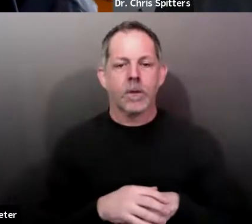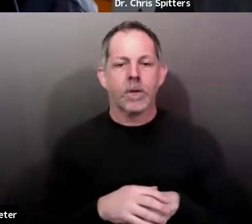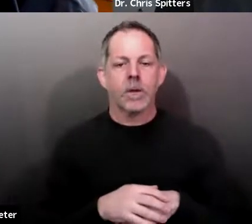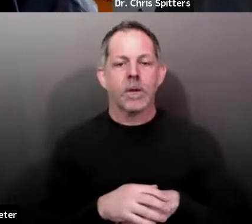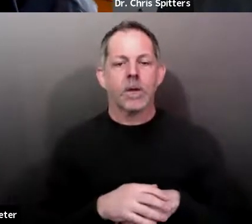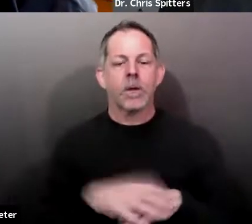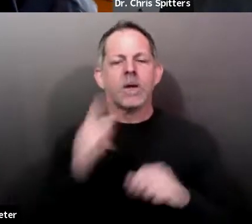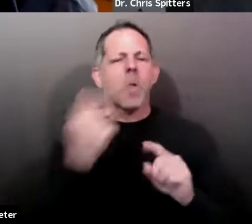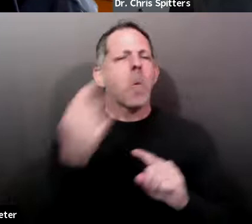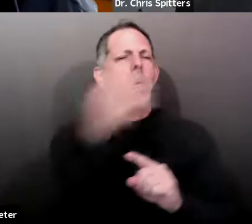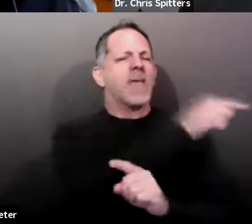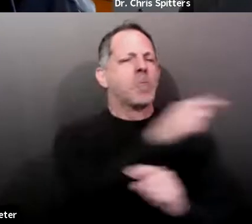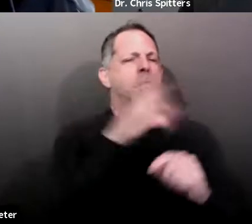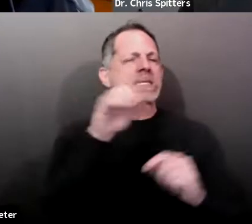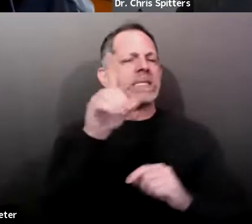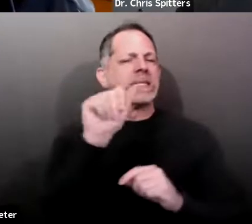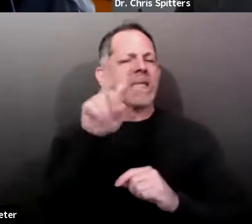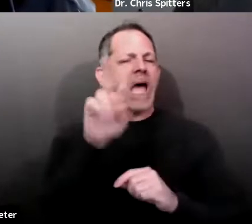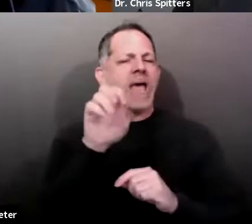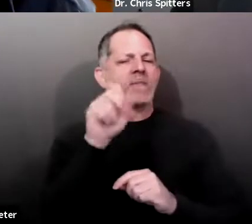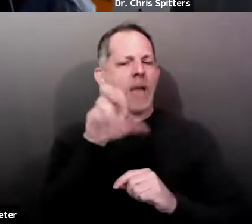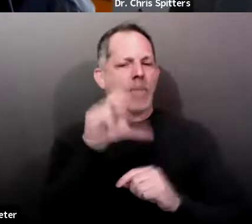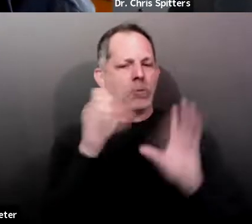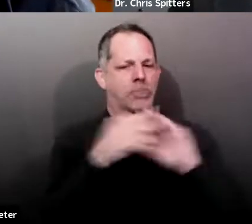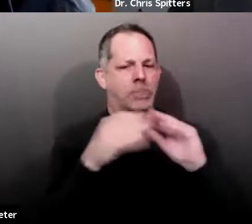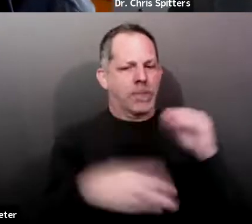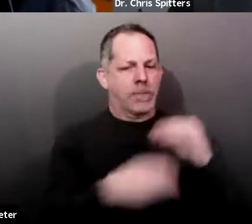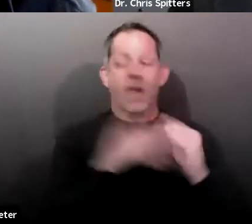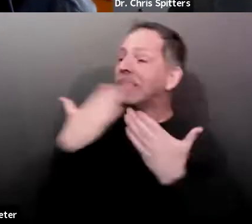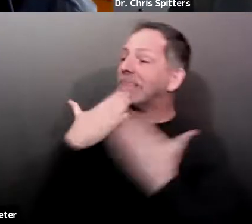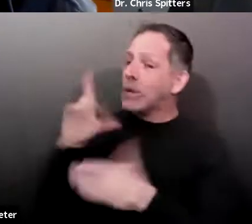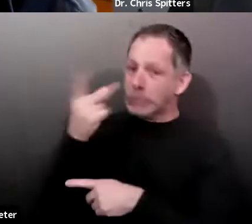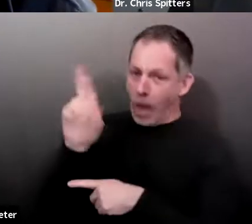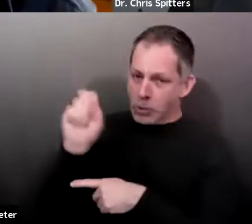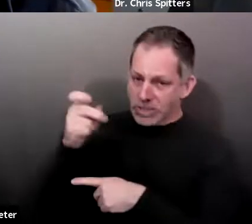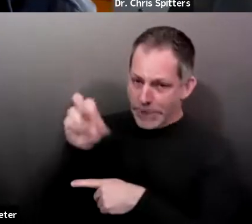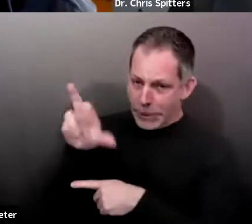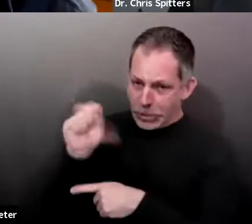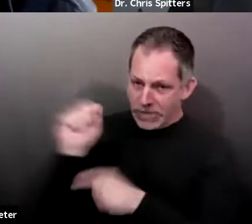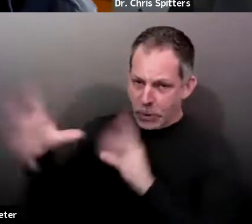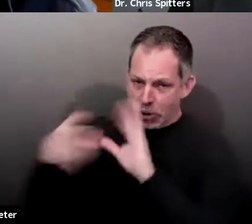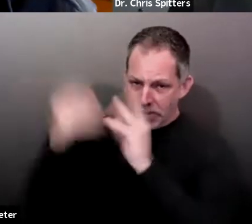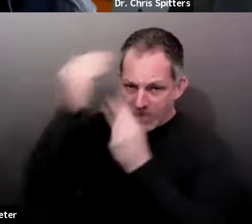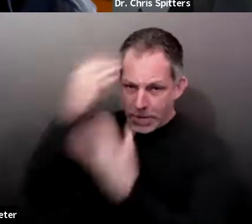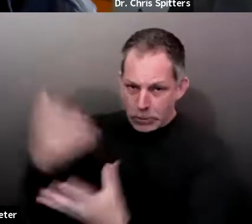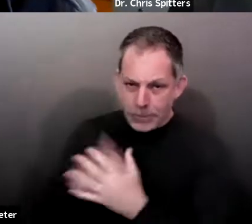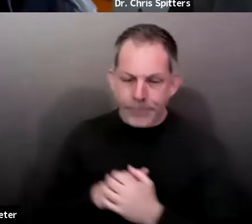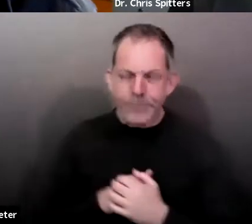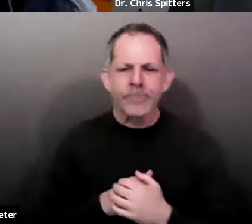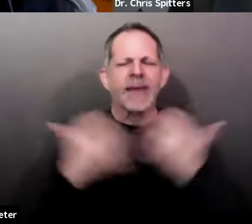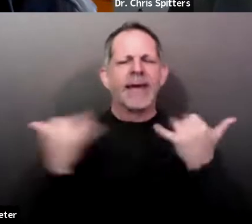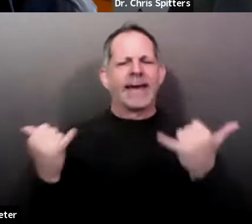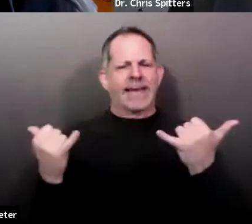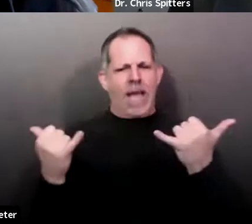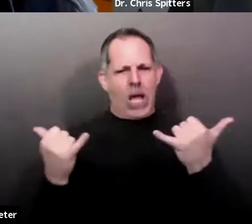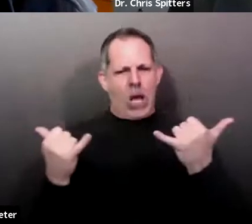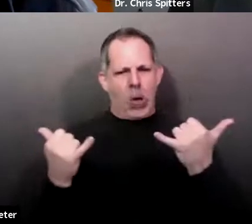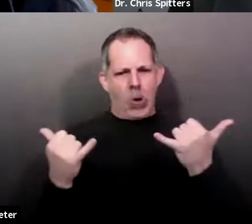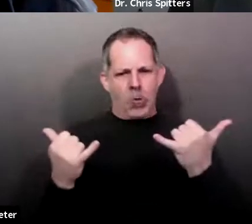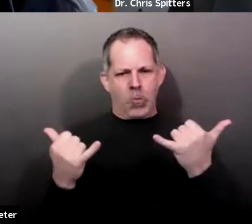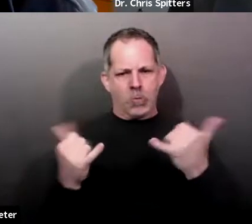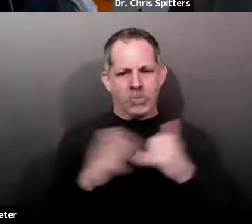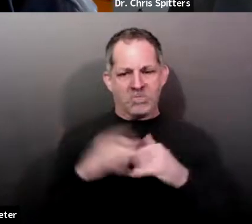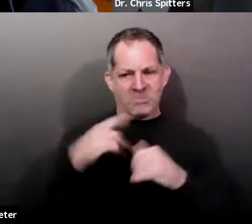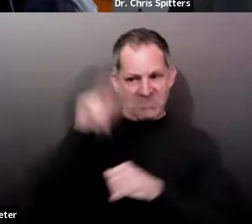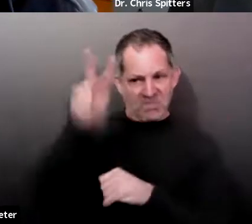Thank you, Doctor. And let's see. Do not have any questions yet. So if you have any